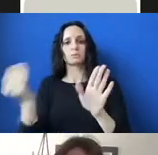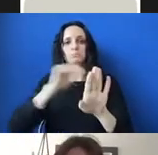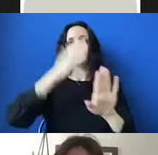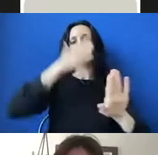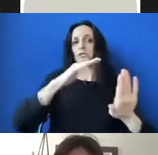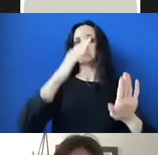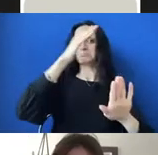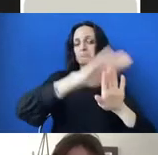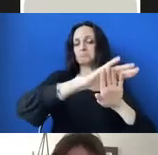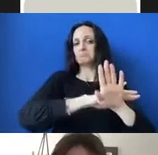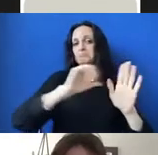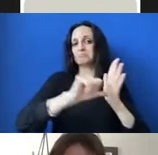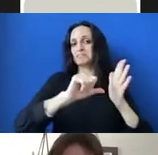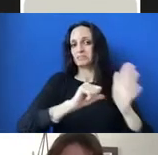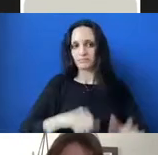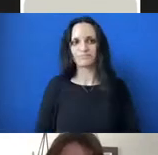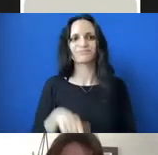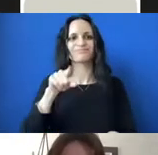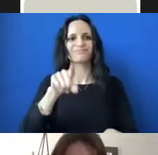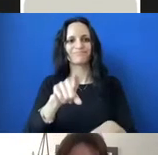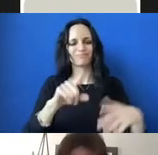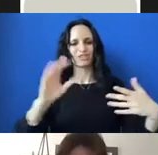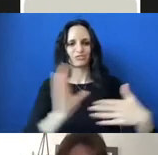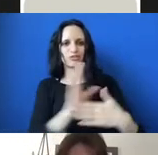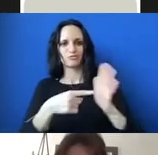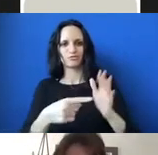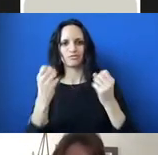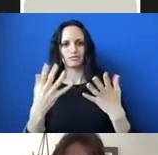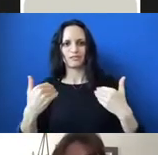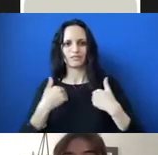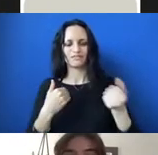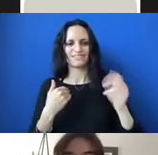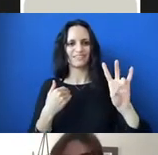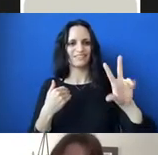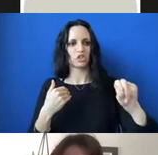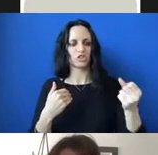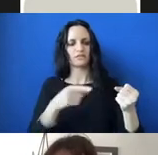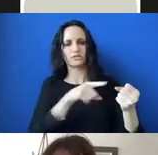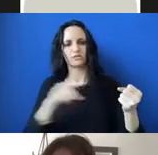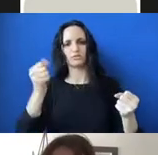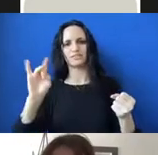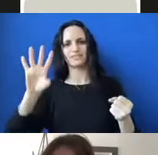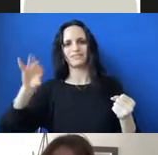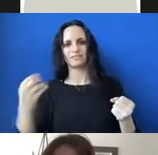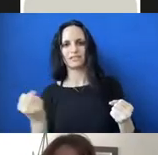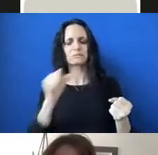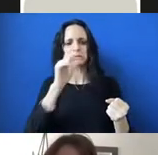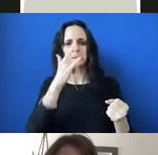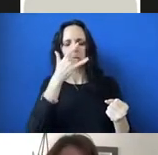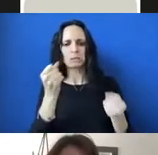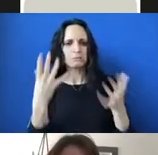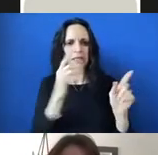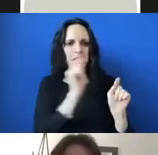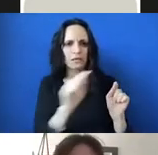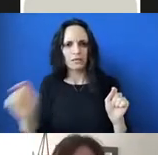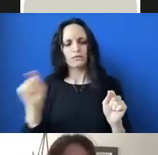Here's a little chart that shows how many there were from the 1730s to the 1850s. I know it doesn't look like a lot, but